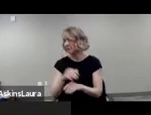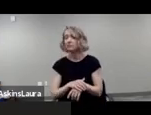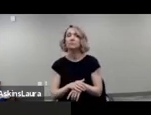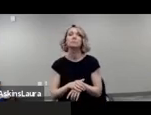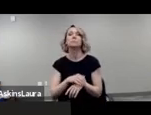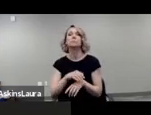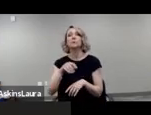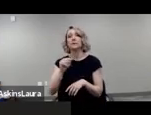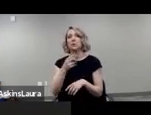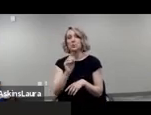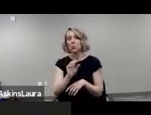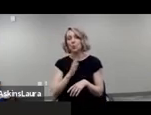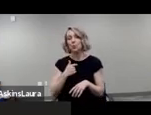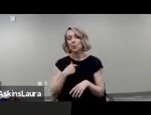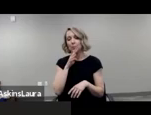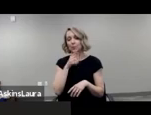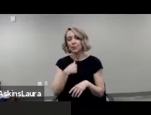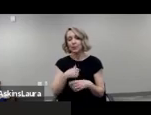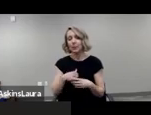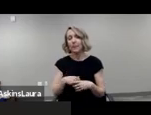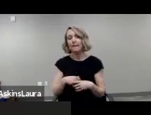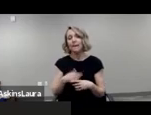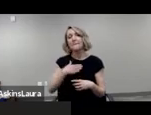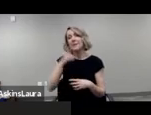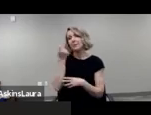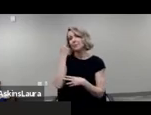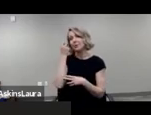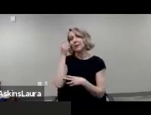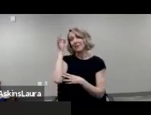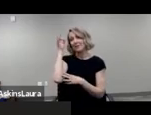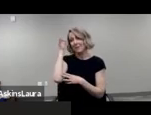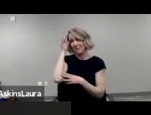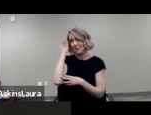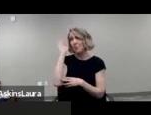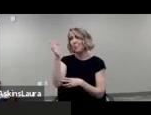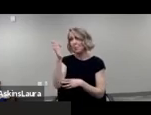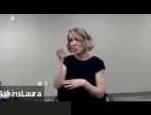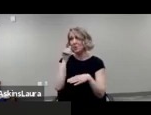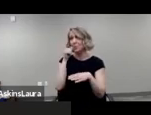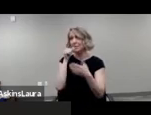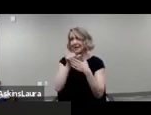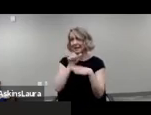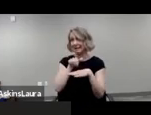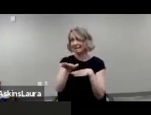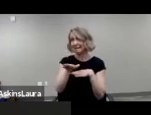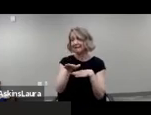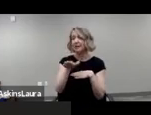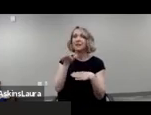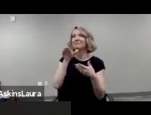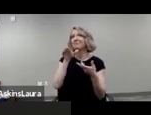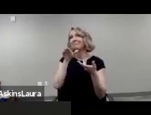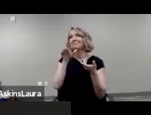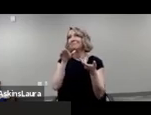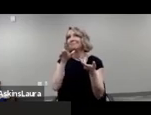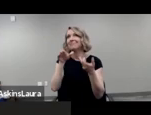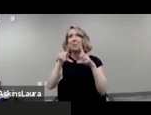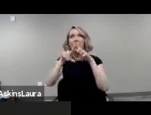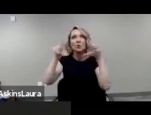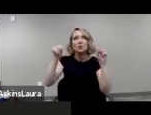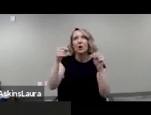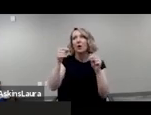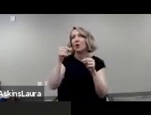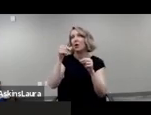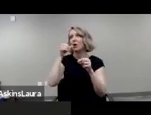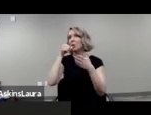is this is silly my my understanding is that the federal government is going to be sending folks essentially a letter or a postcard